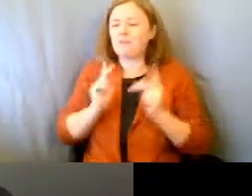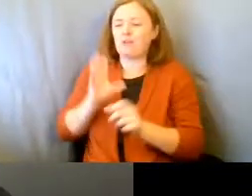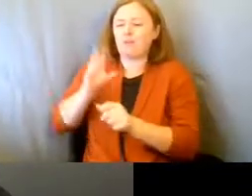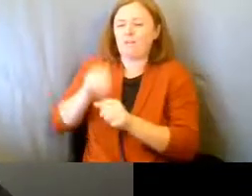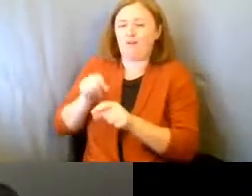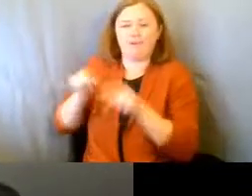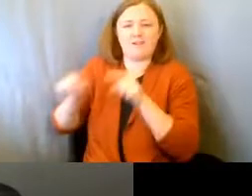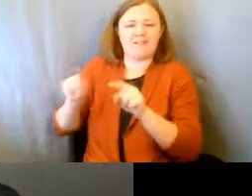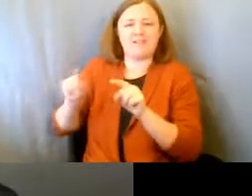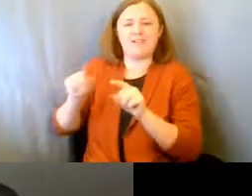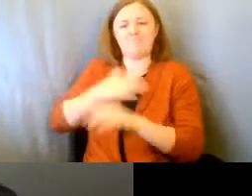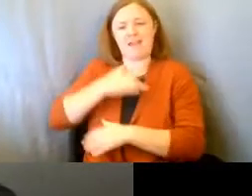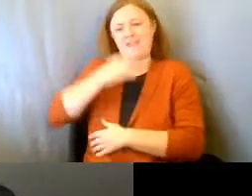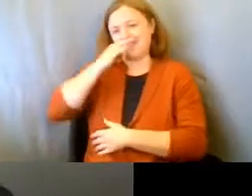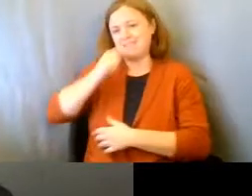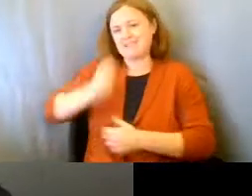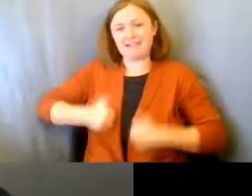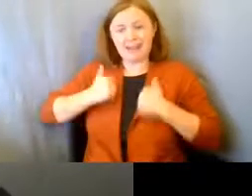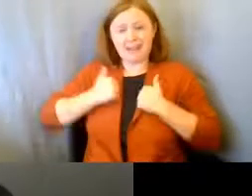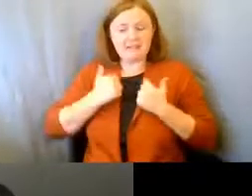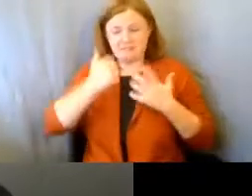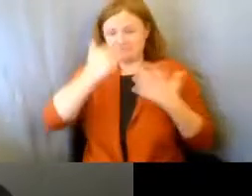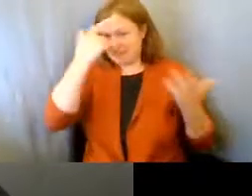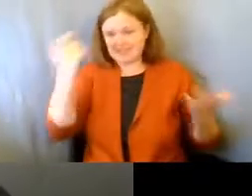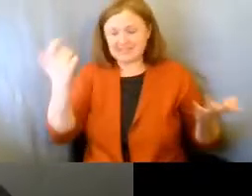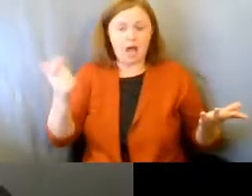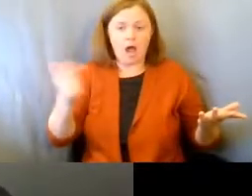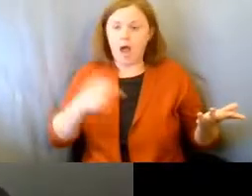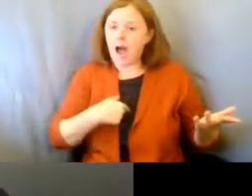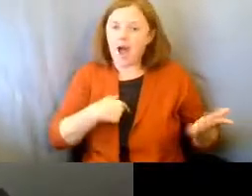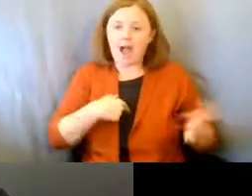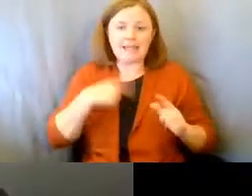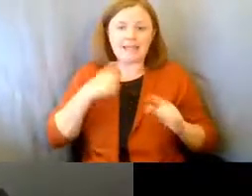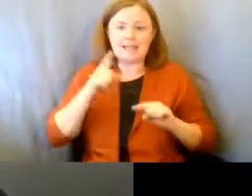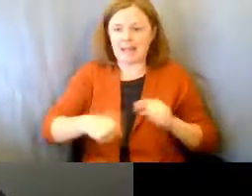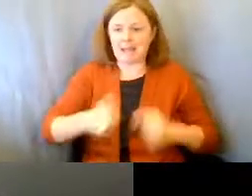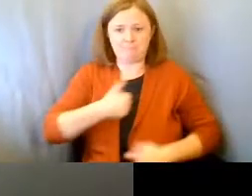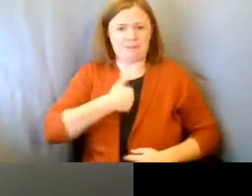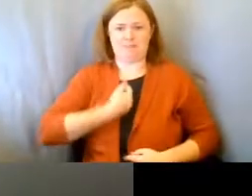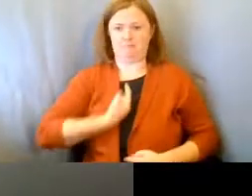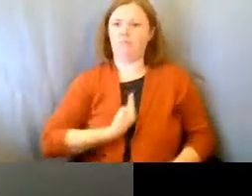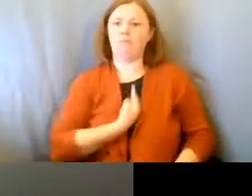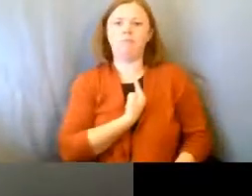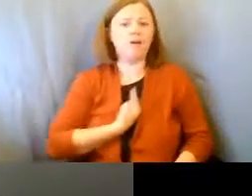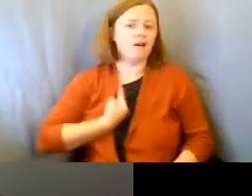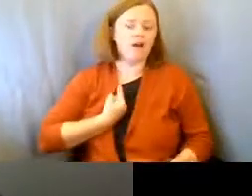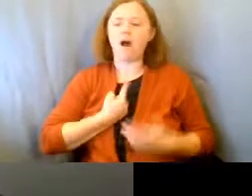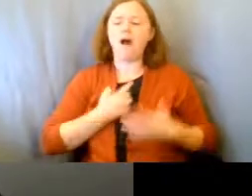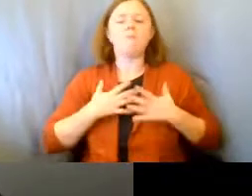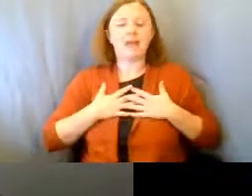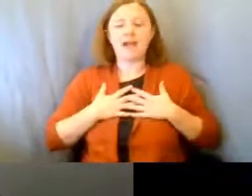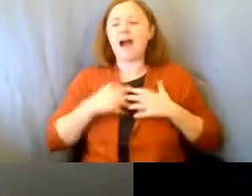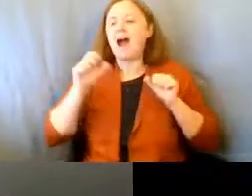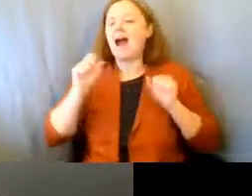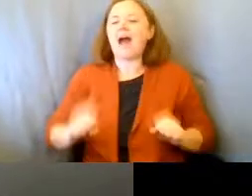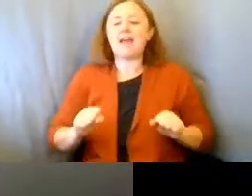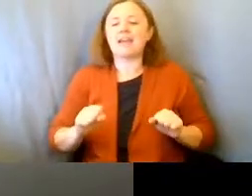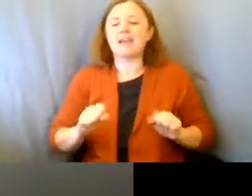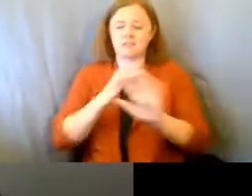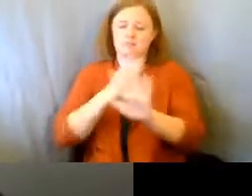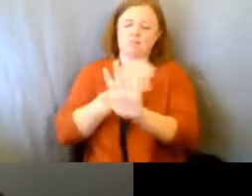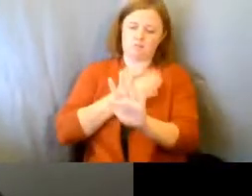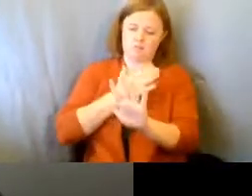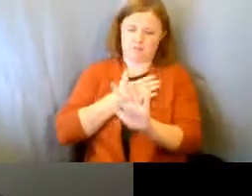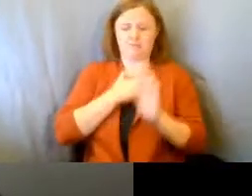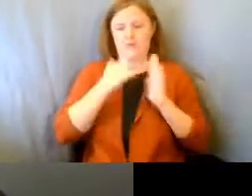in my kids' life? Because I don't have the ability. I can do anything. This is my motto.